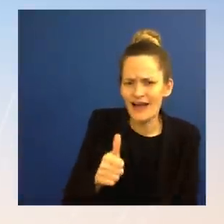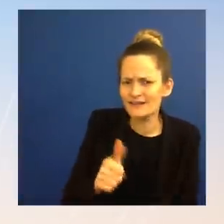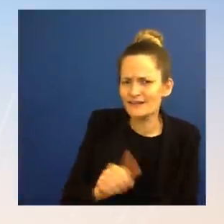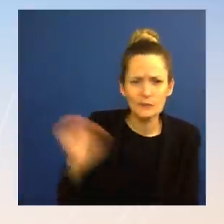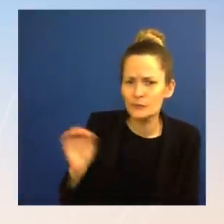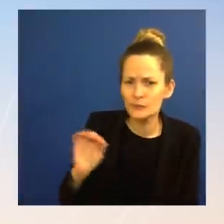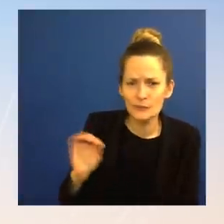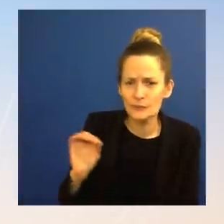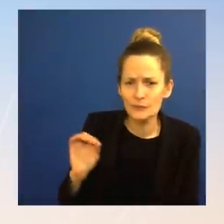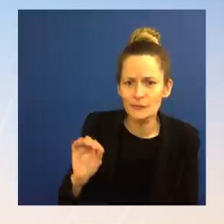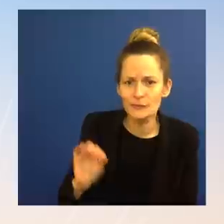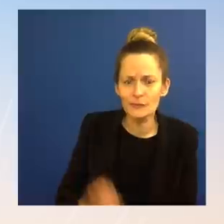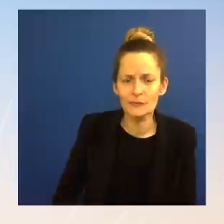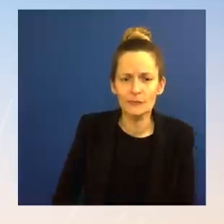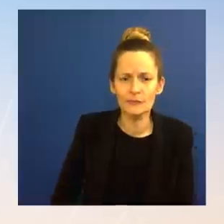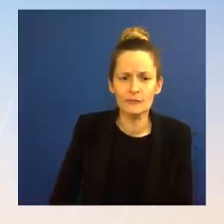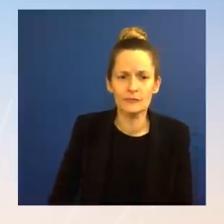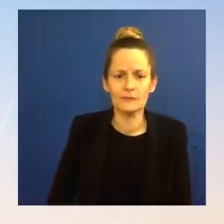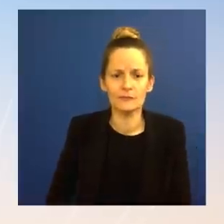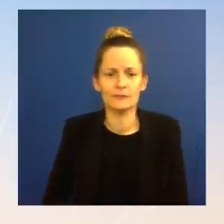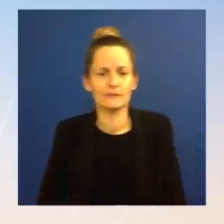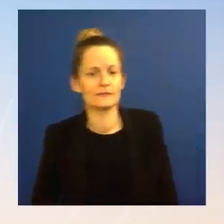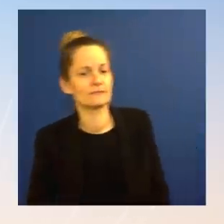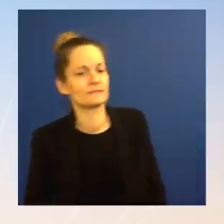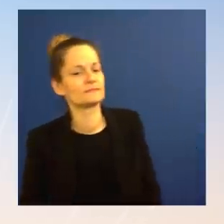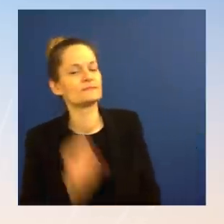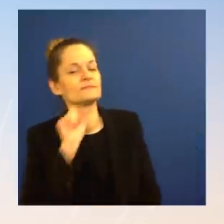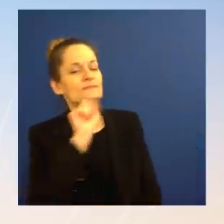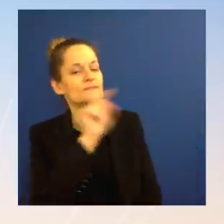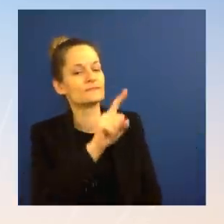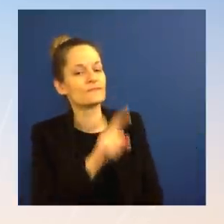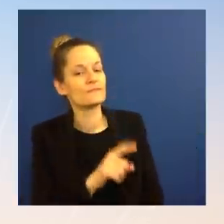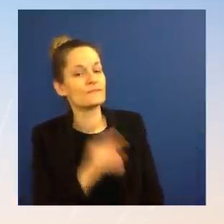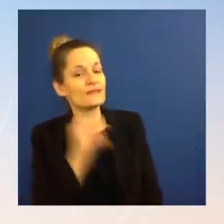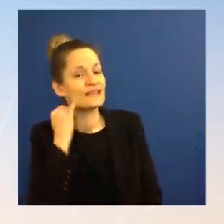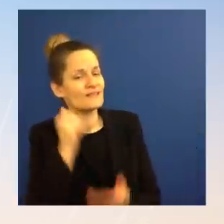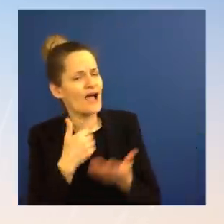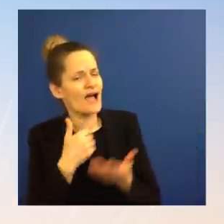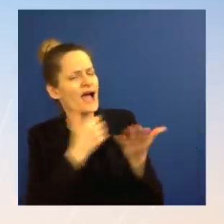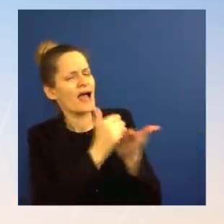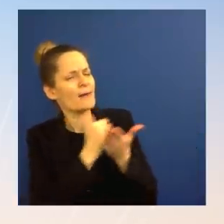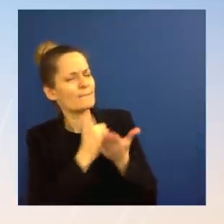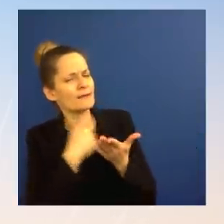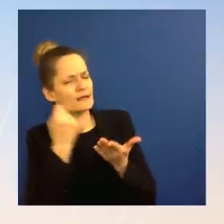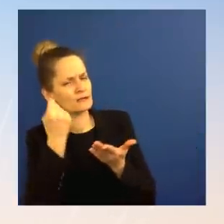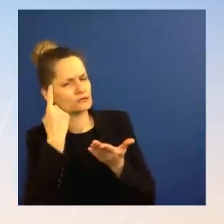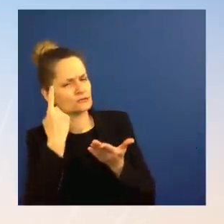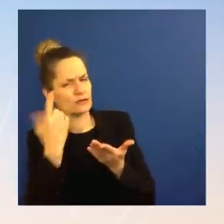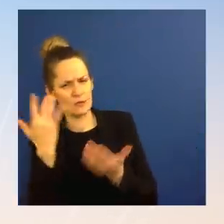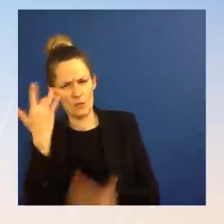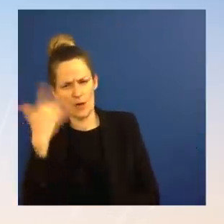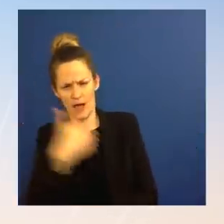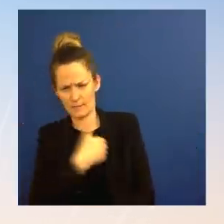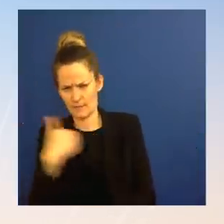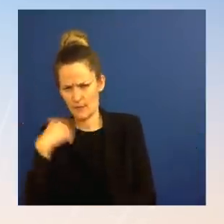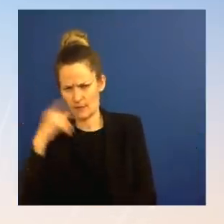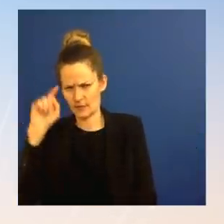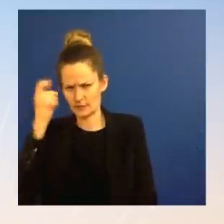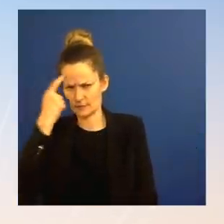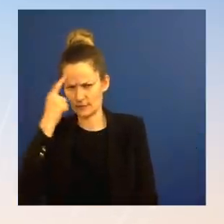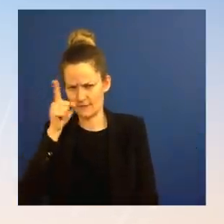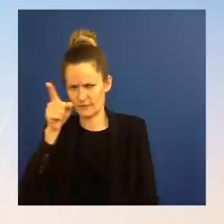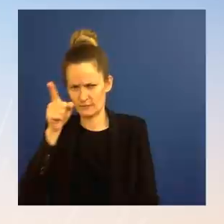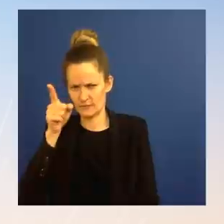have transpired for the Polish government to publicly propose this idea of getting the fighter jets to Ukraine